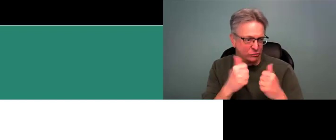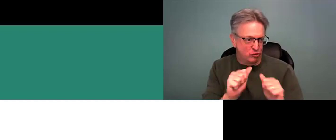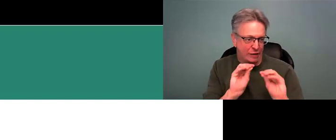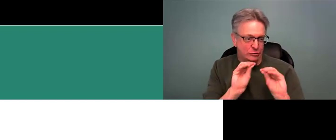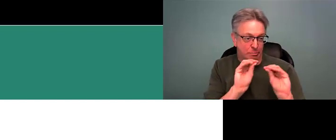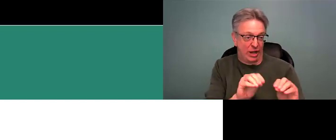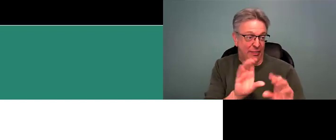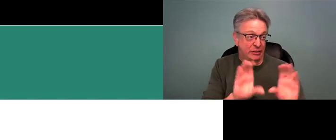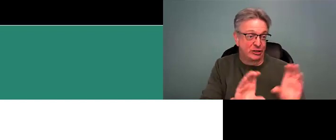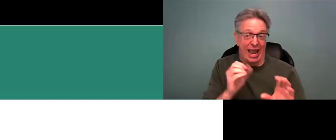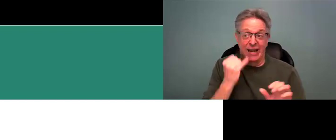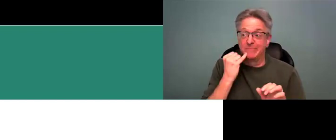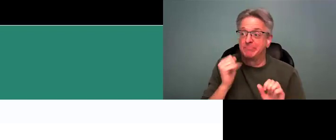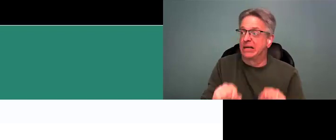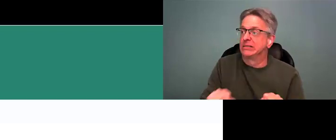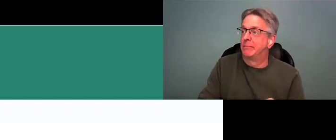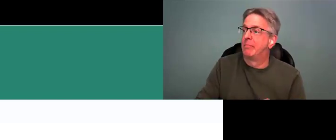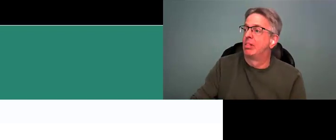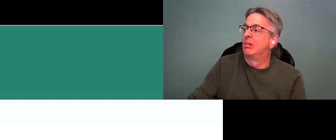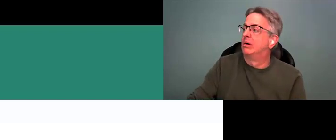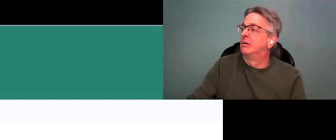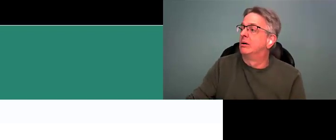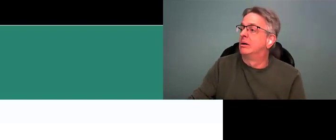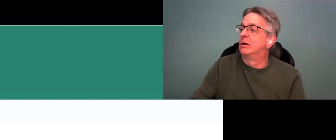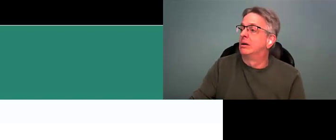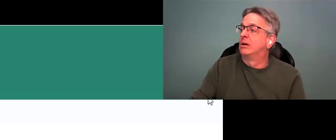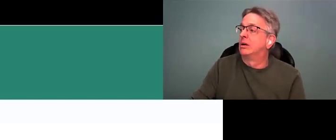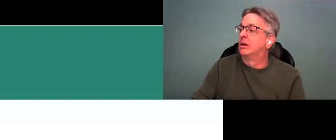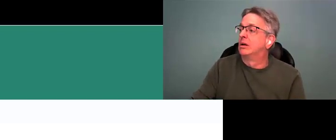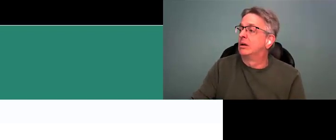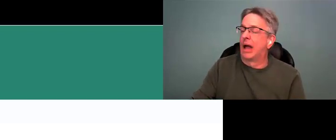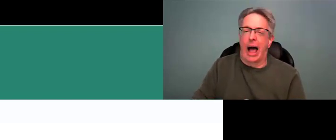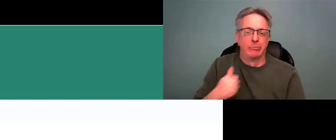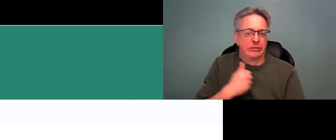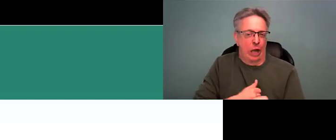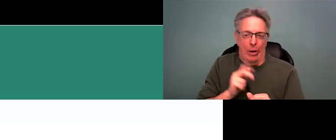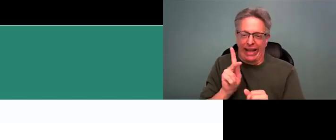Excellent. So I'll try my best. I'll probably try to put that in the chat if it's possible.